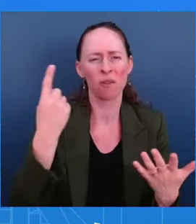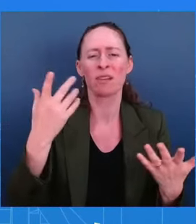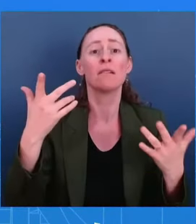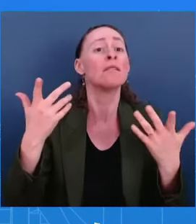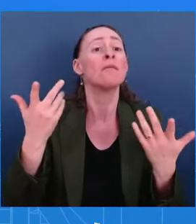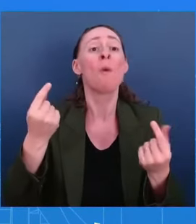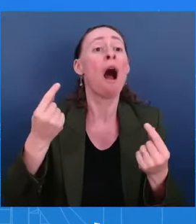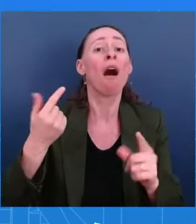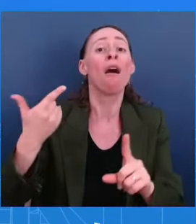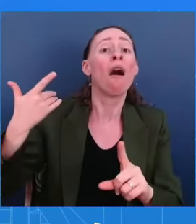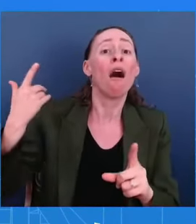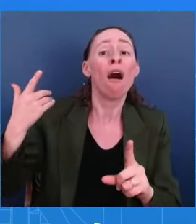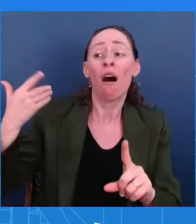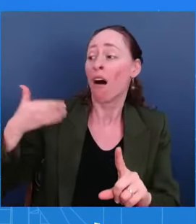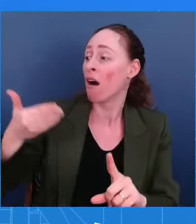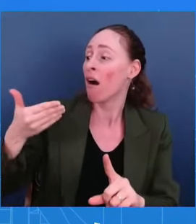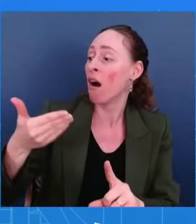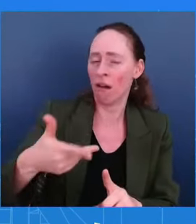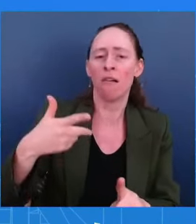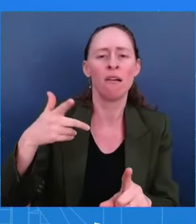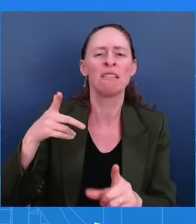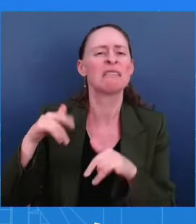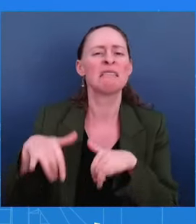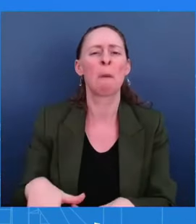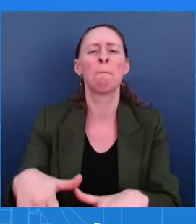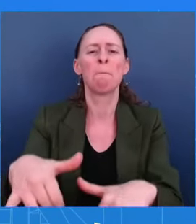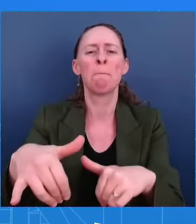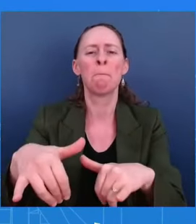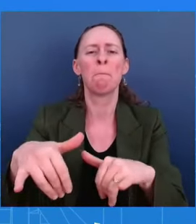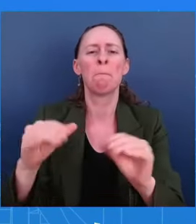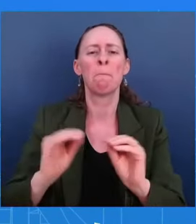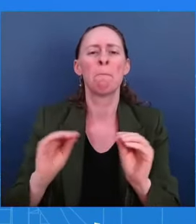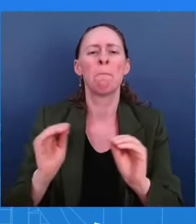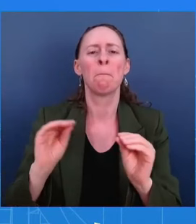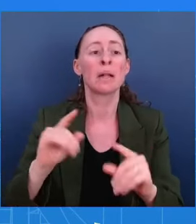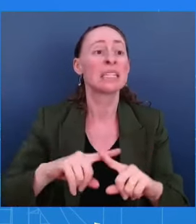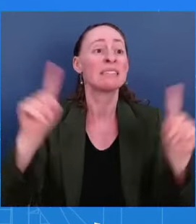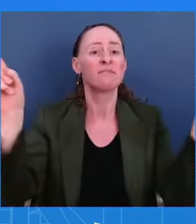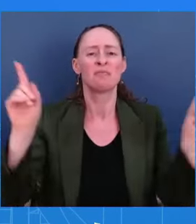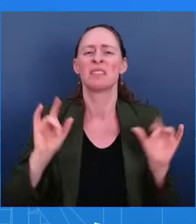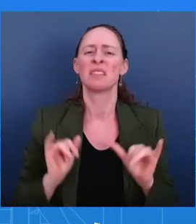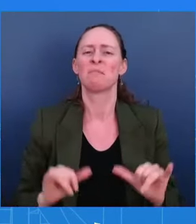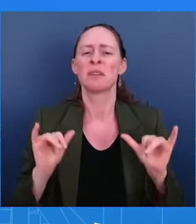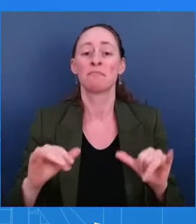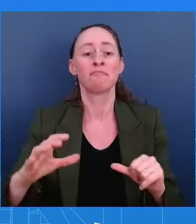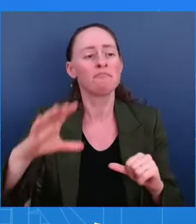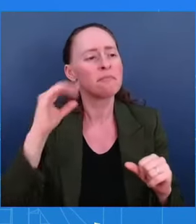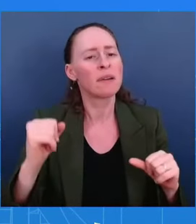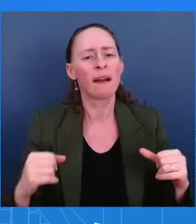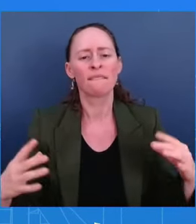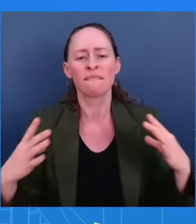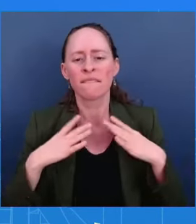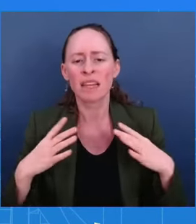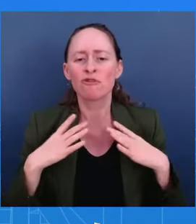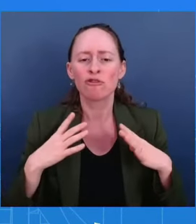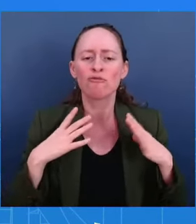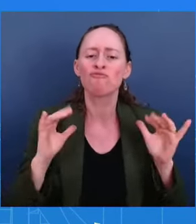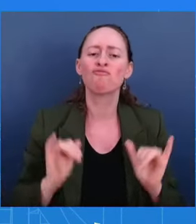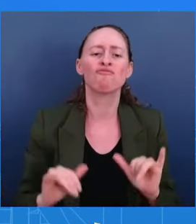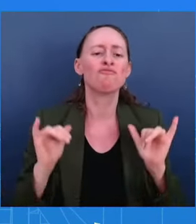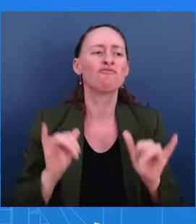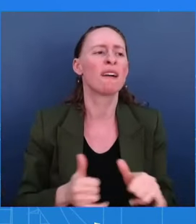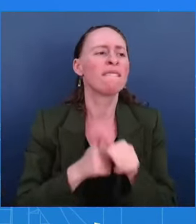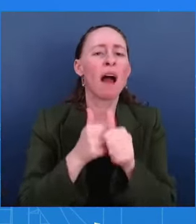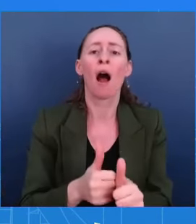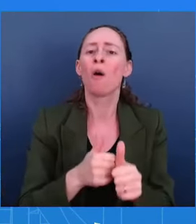with their family. There's nothing new. It is in line with what is required by him to take. I don't have numbers here to share with you.